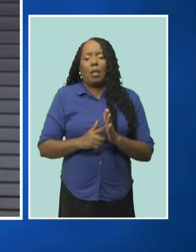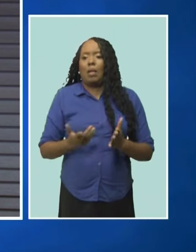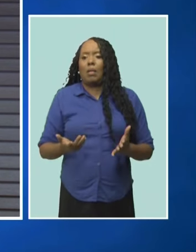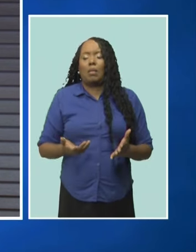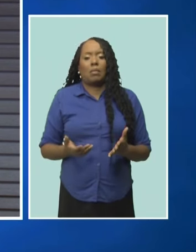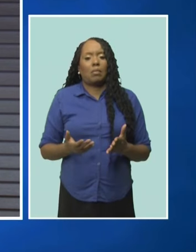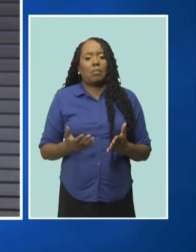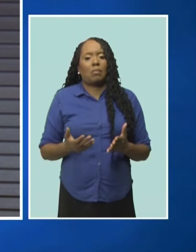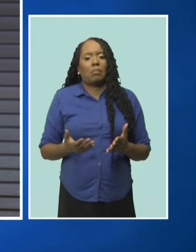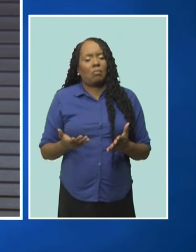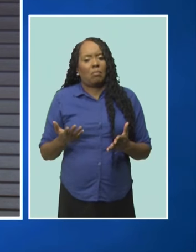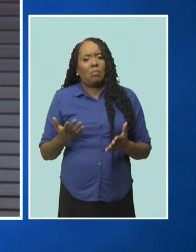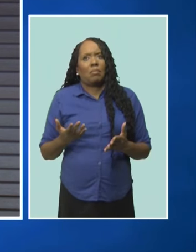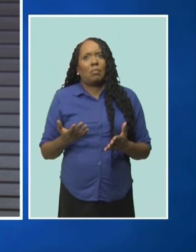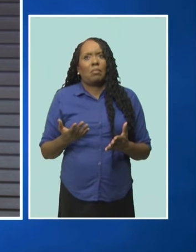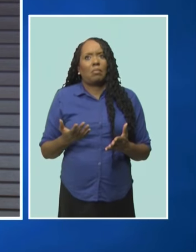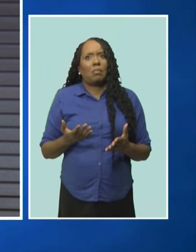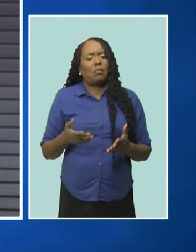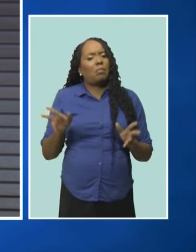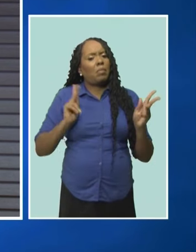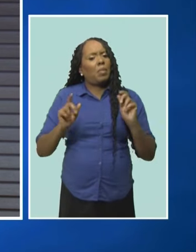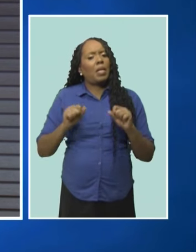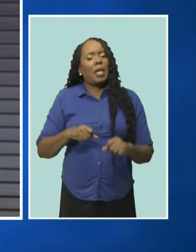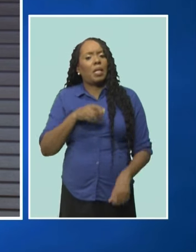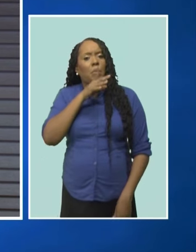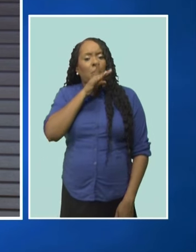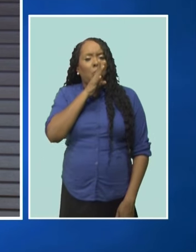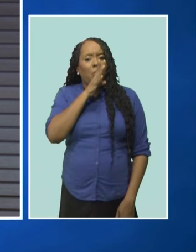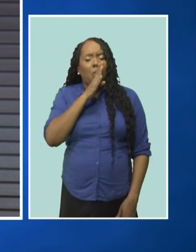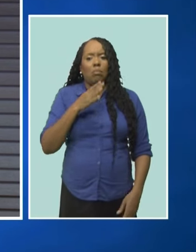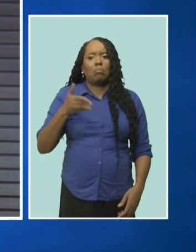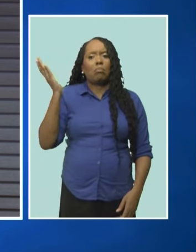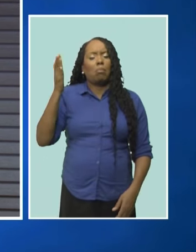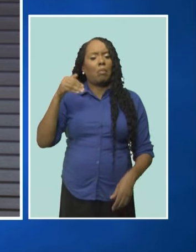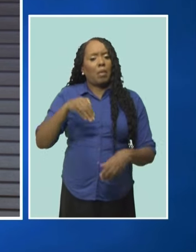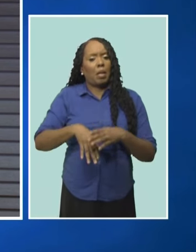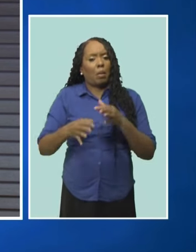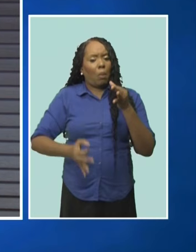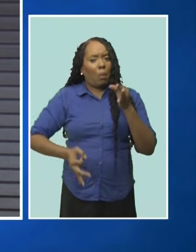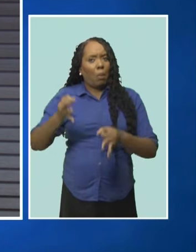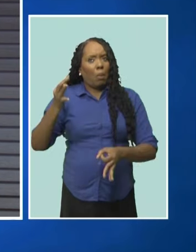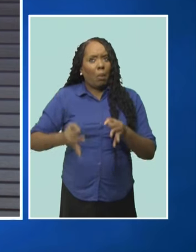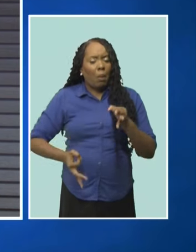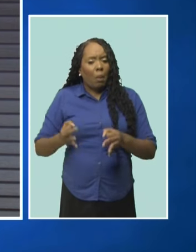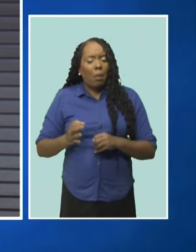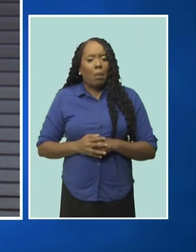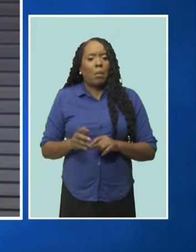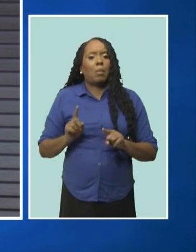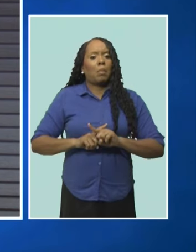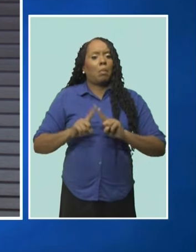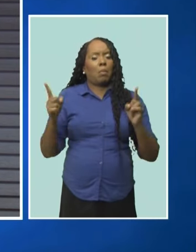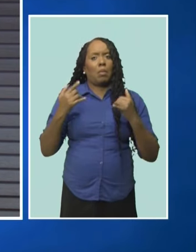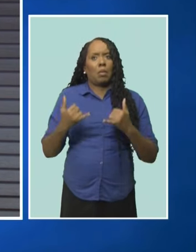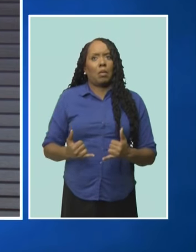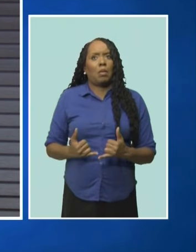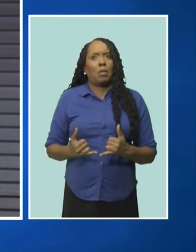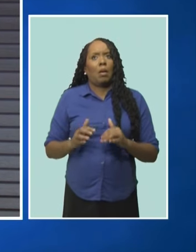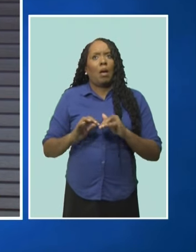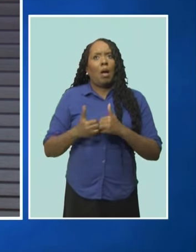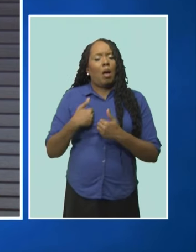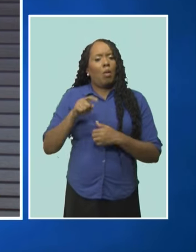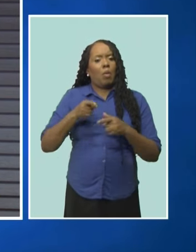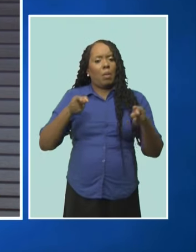There's always room for people to speak well in court, but I think more and more as we bring the commercial elements into how we manage